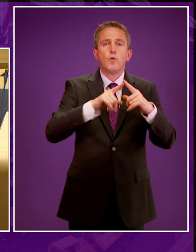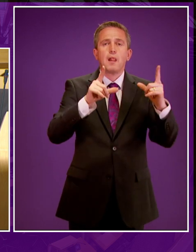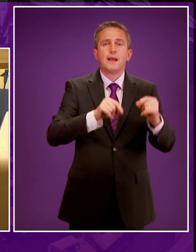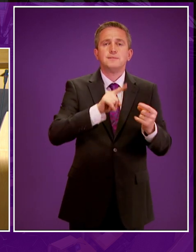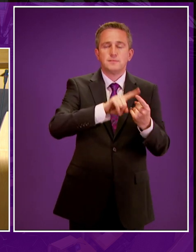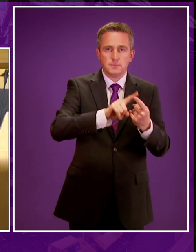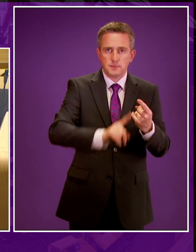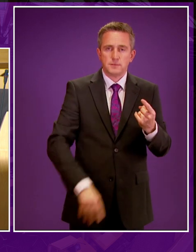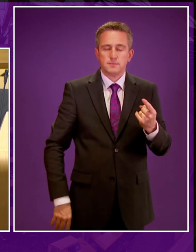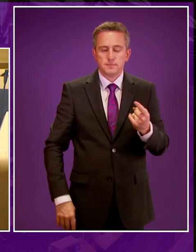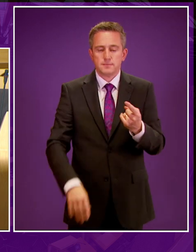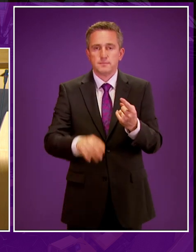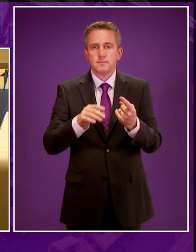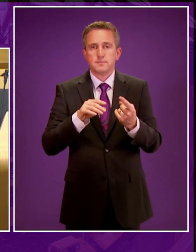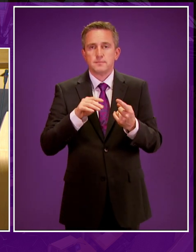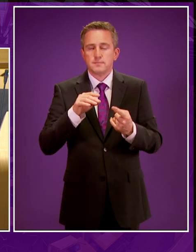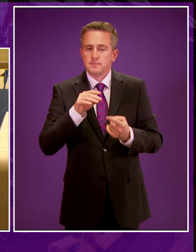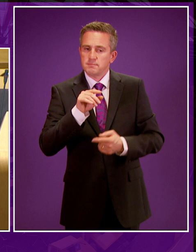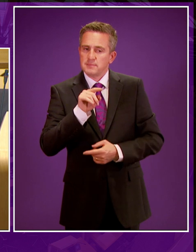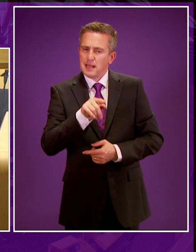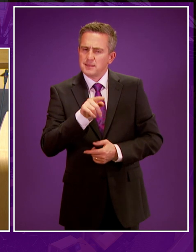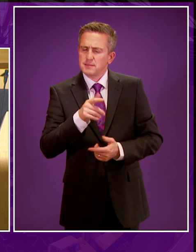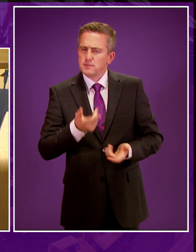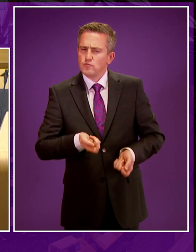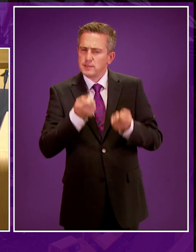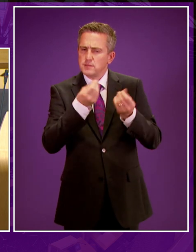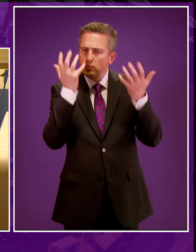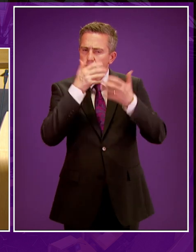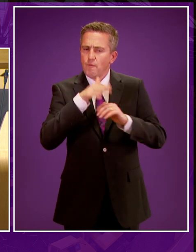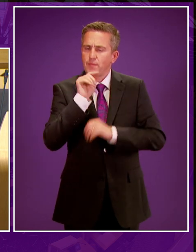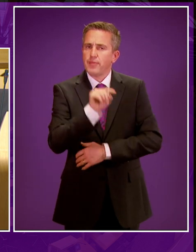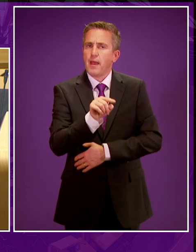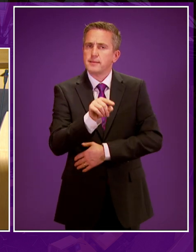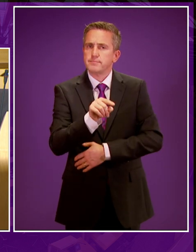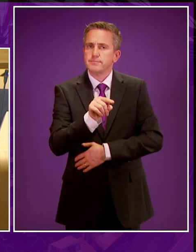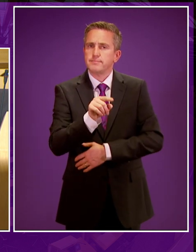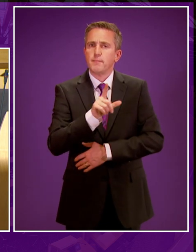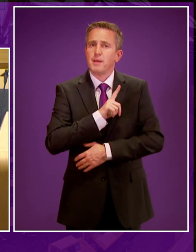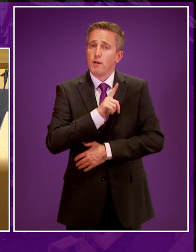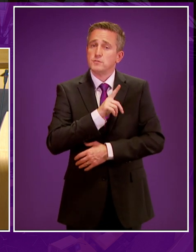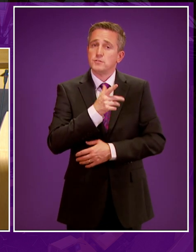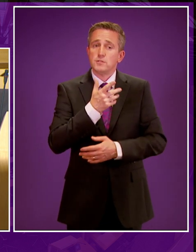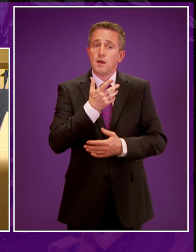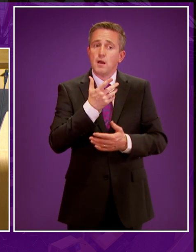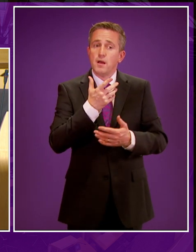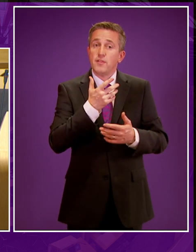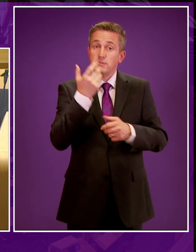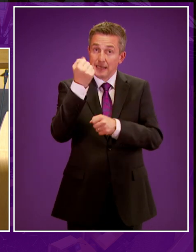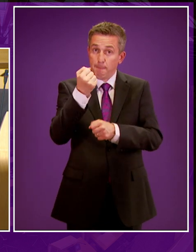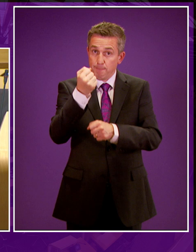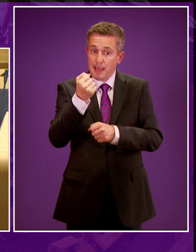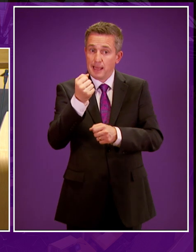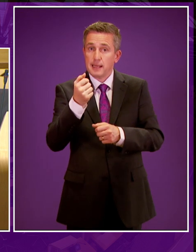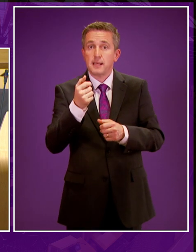and also I feel the use of at this time raises some concerns, and the Minister will be aware of the continuing campaign emails asking for a